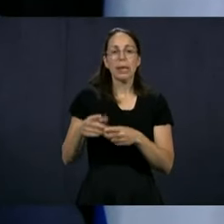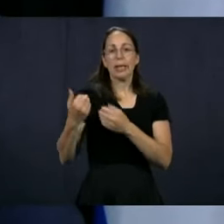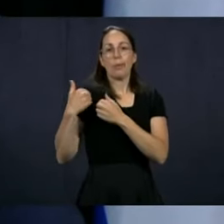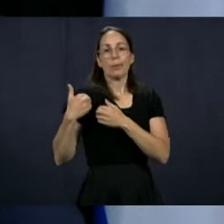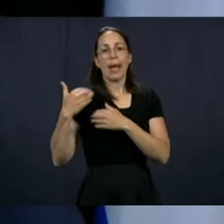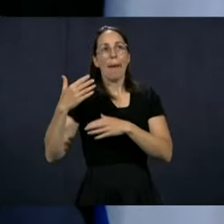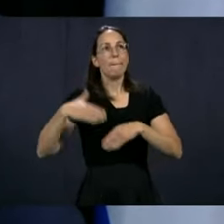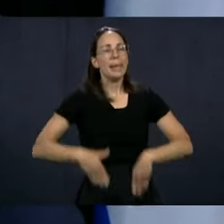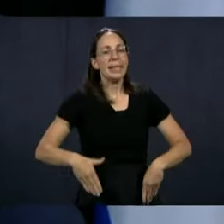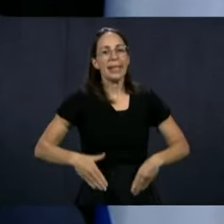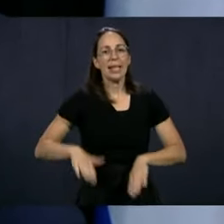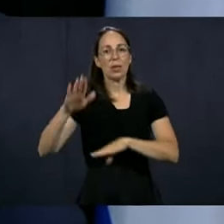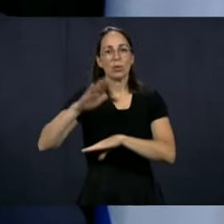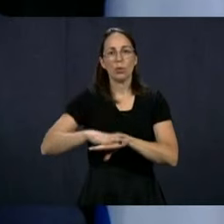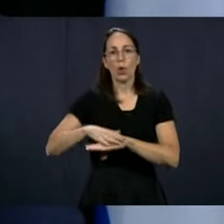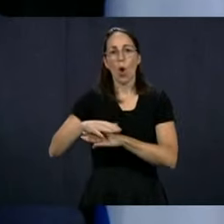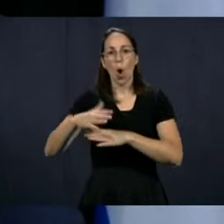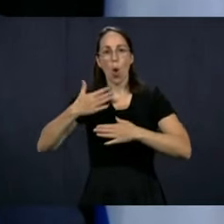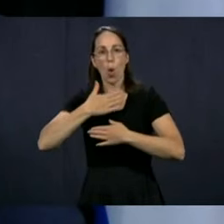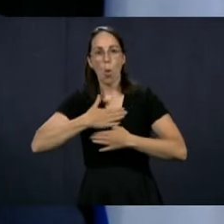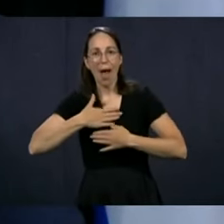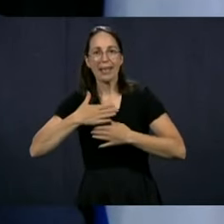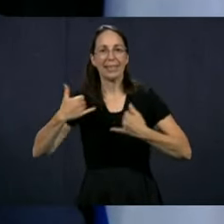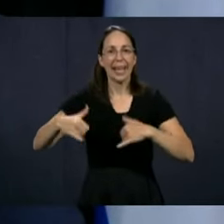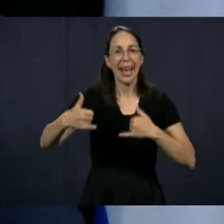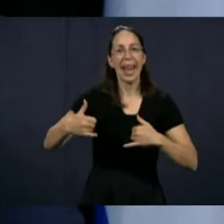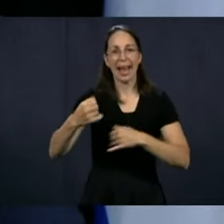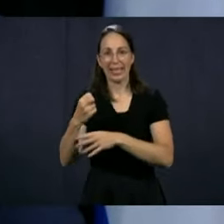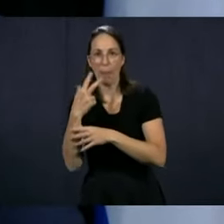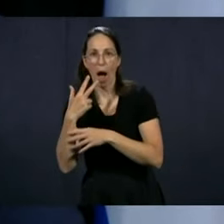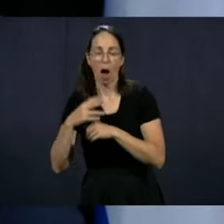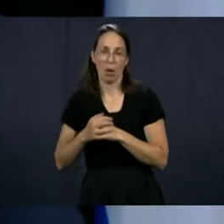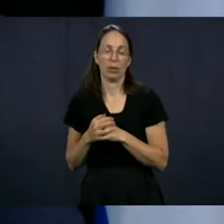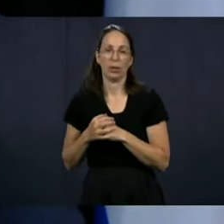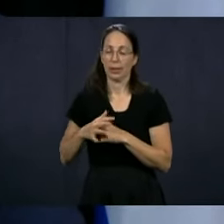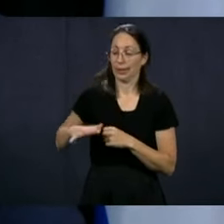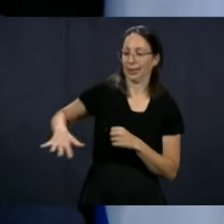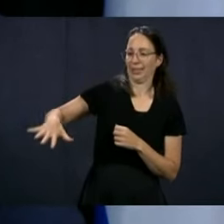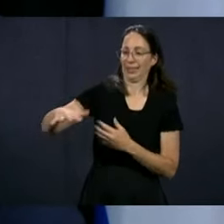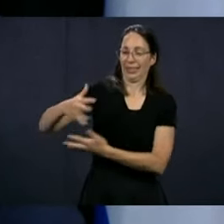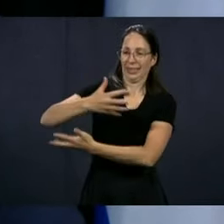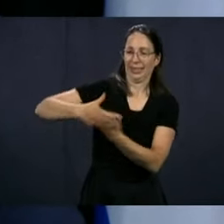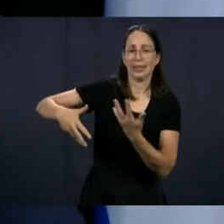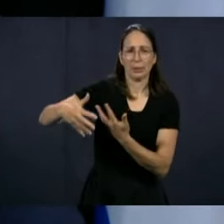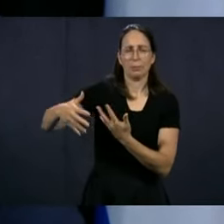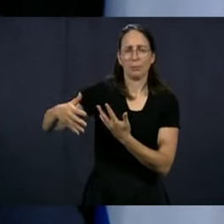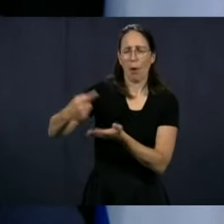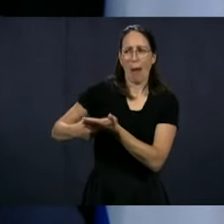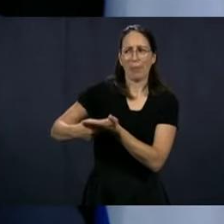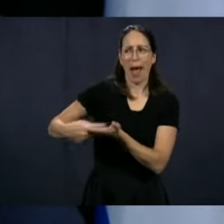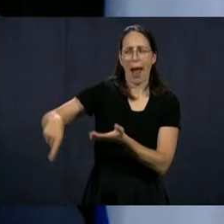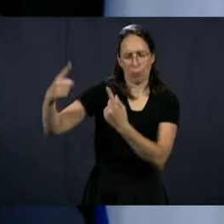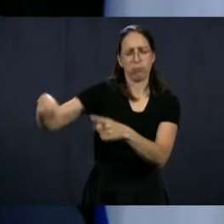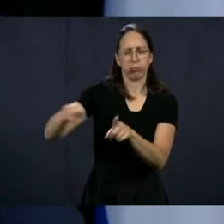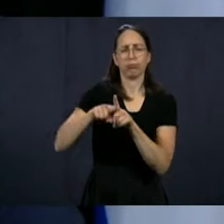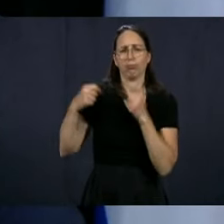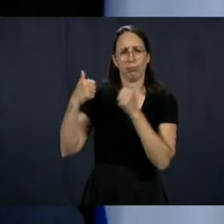education and the minister for leisure and sport. Clearly things went well.